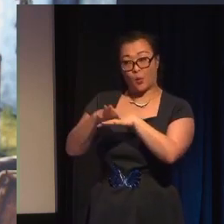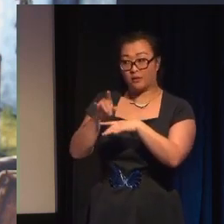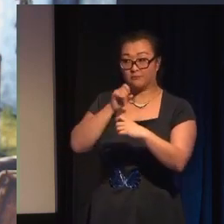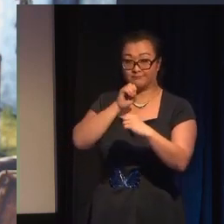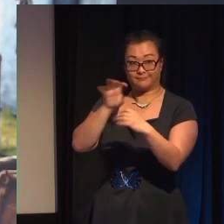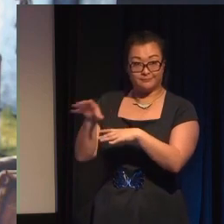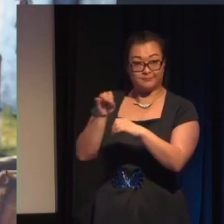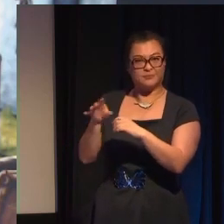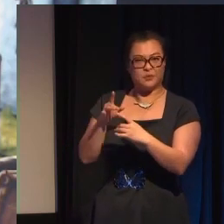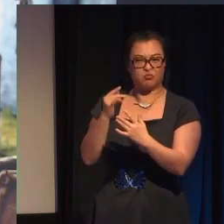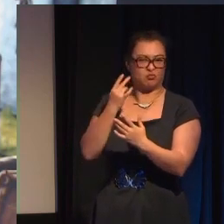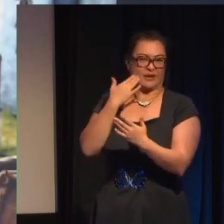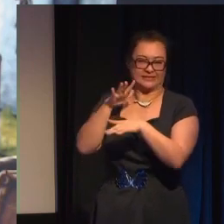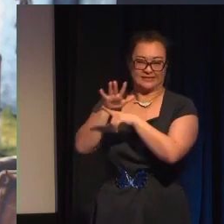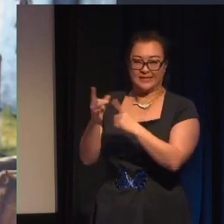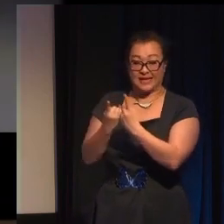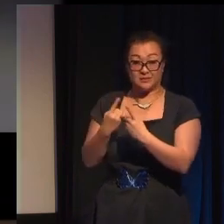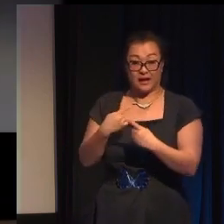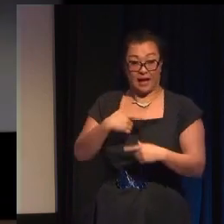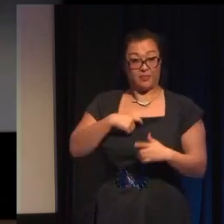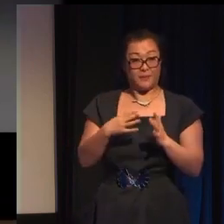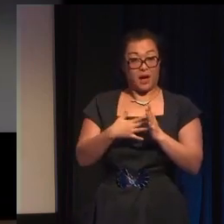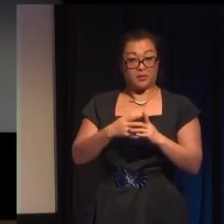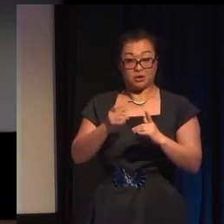there's no slow playing this one